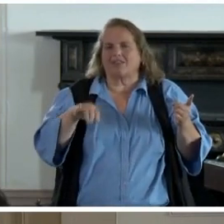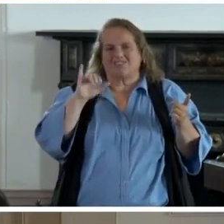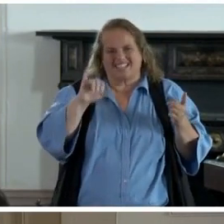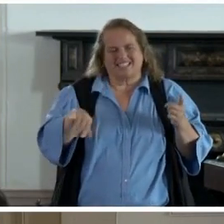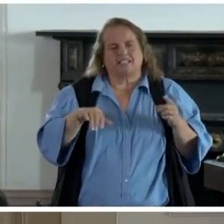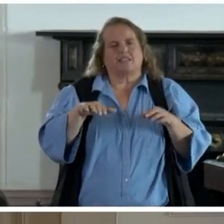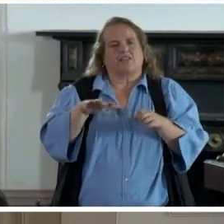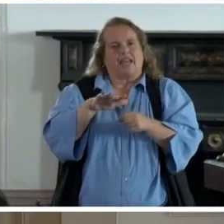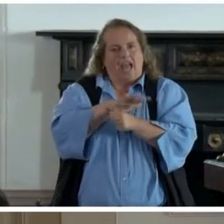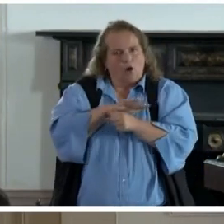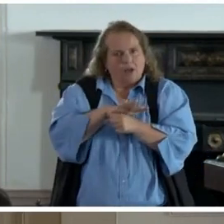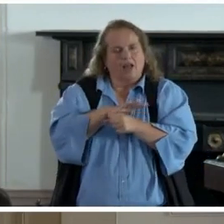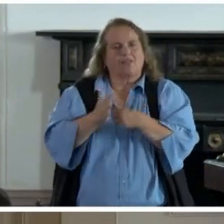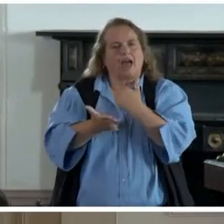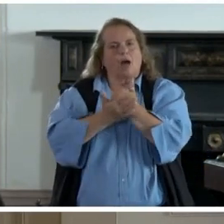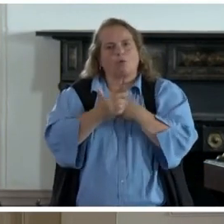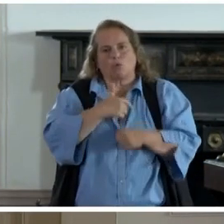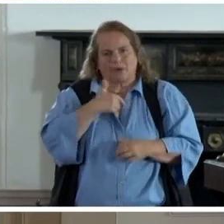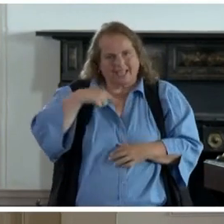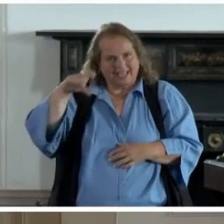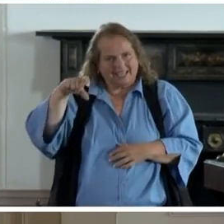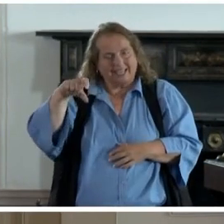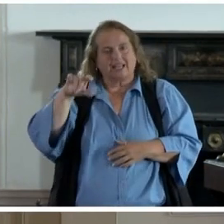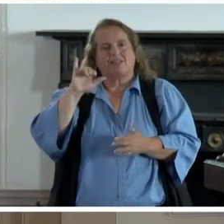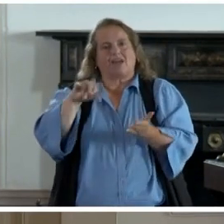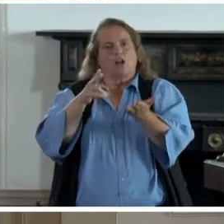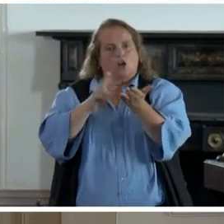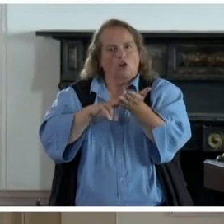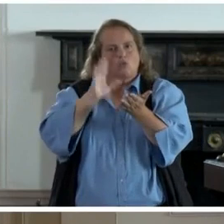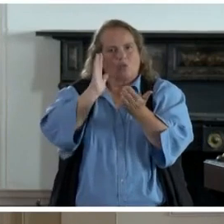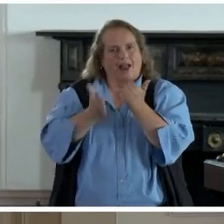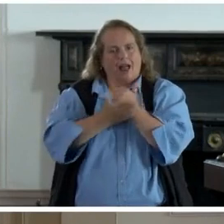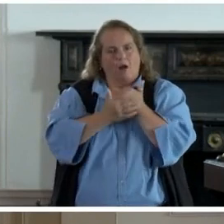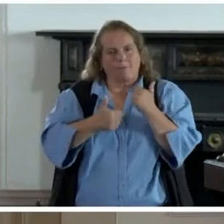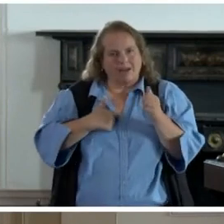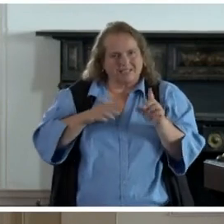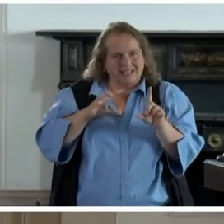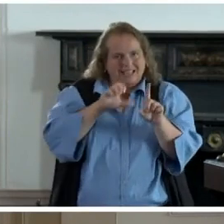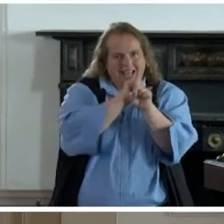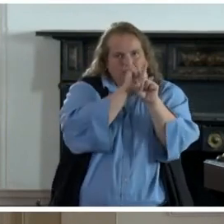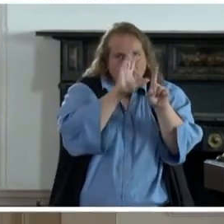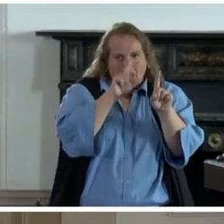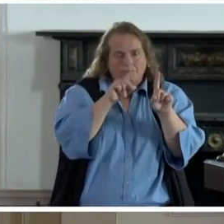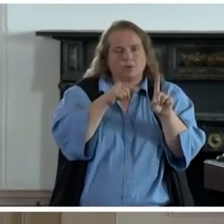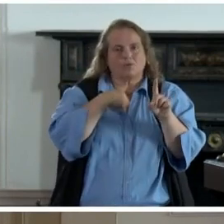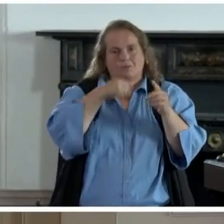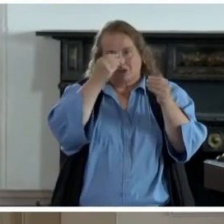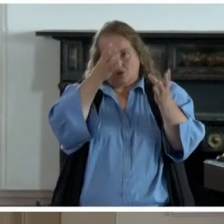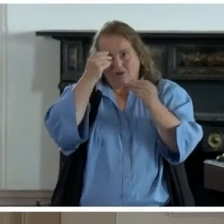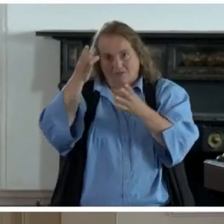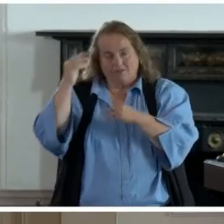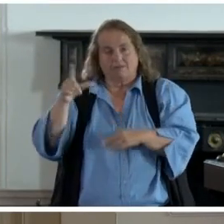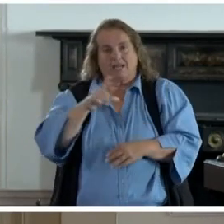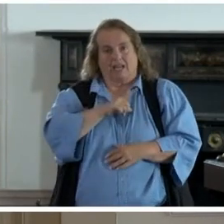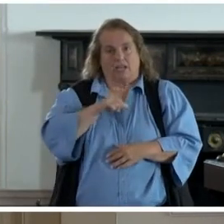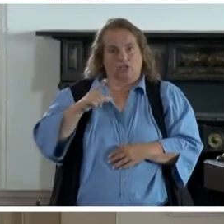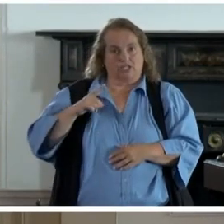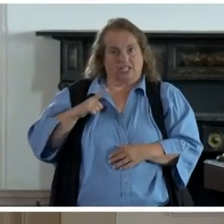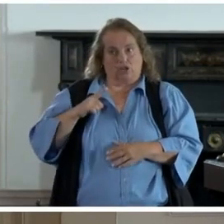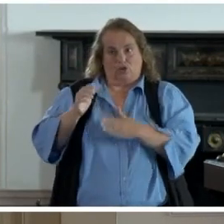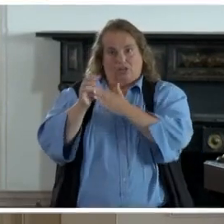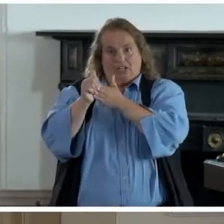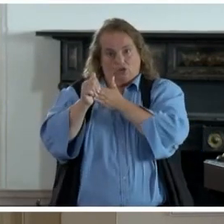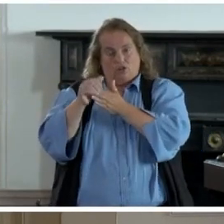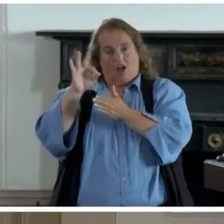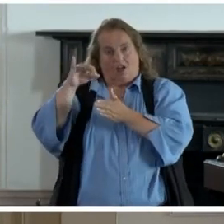help that we need. This contract is going to help us get caught up. We have been notifying legislative leadership of it today.